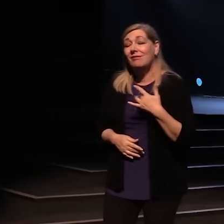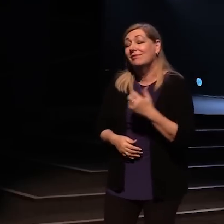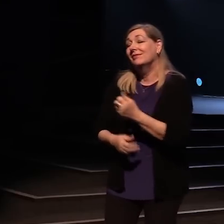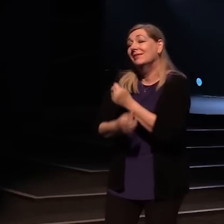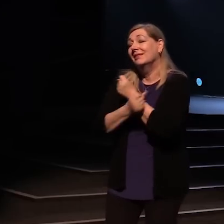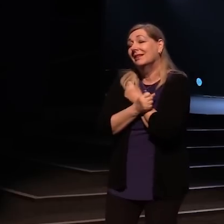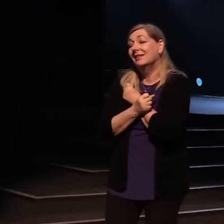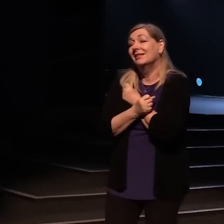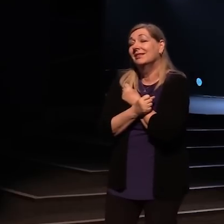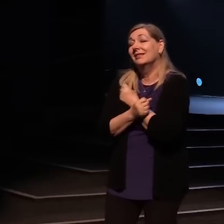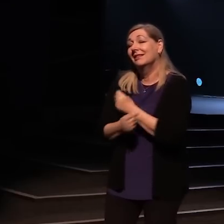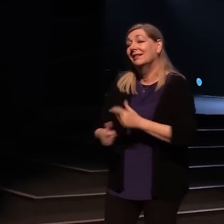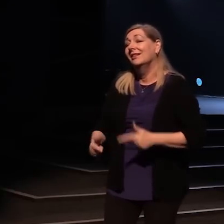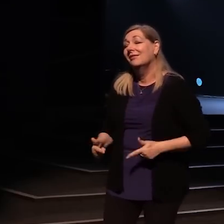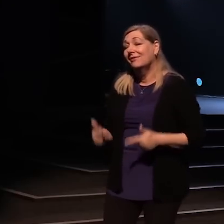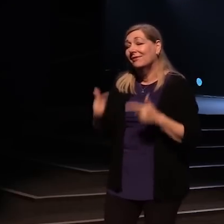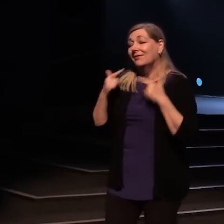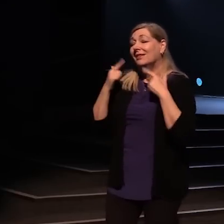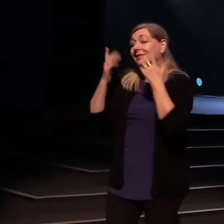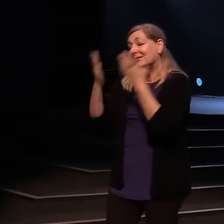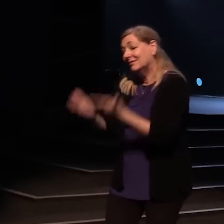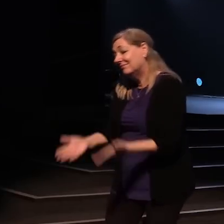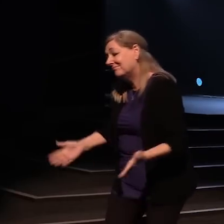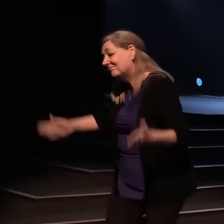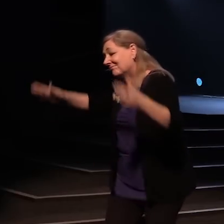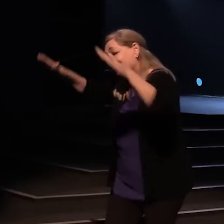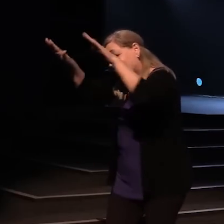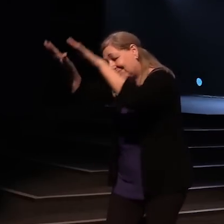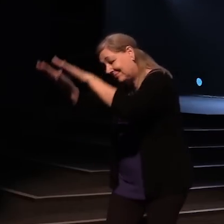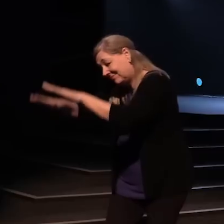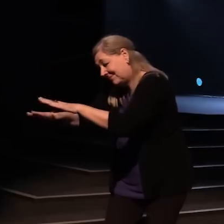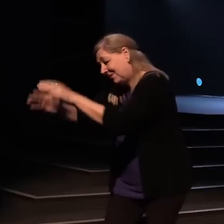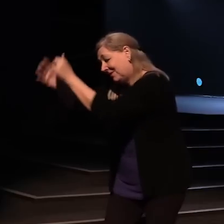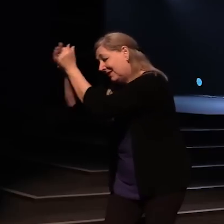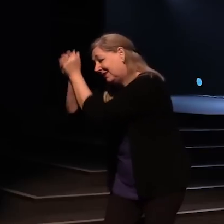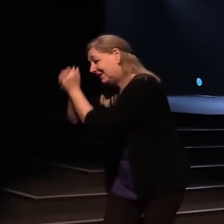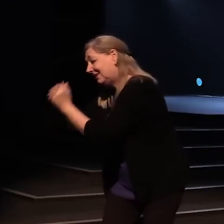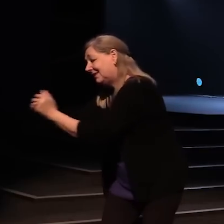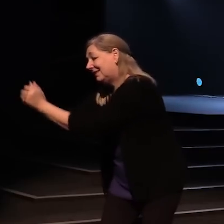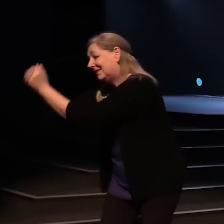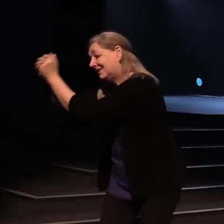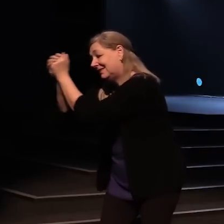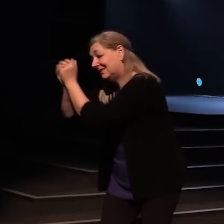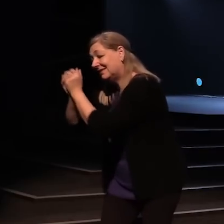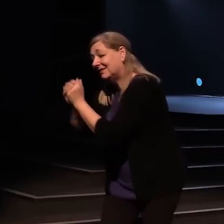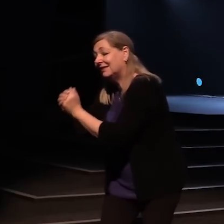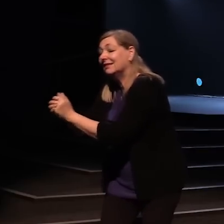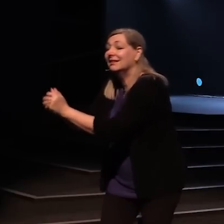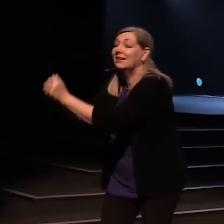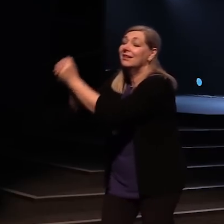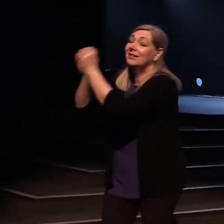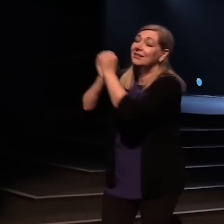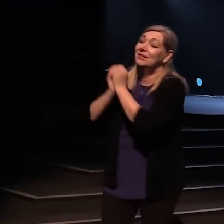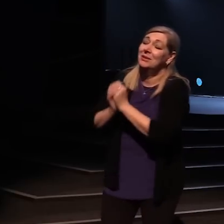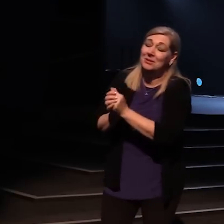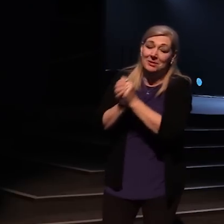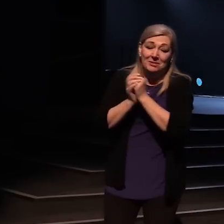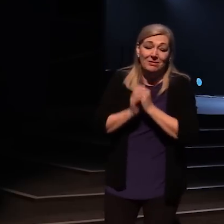life, my love, hold out at Your feet. My